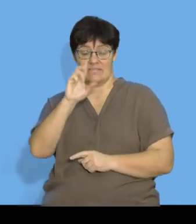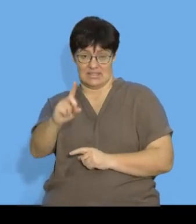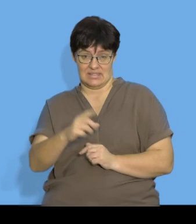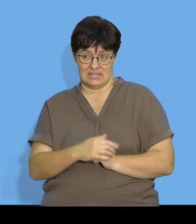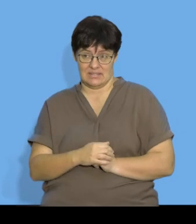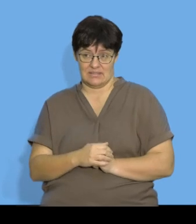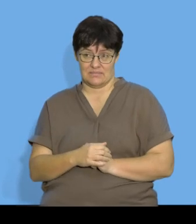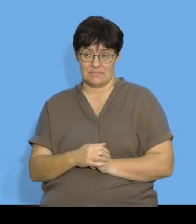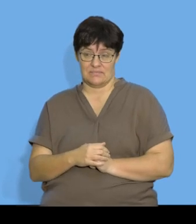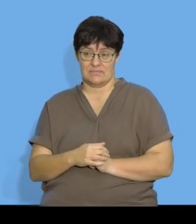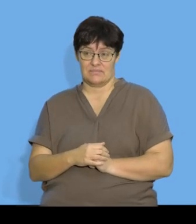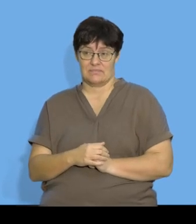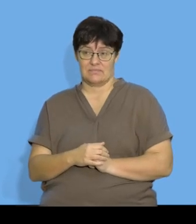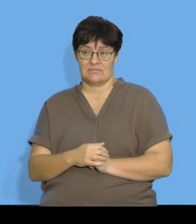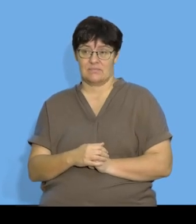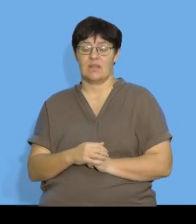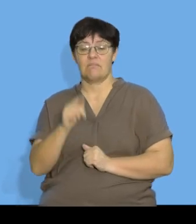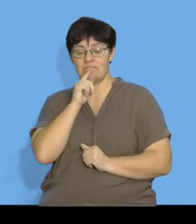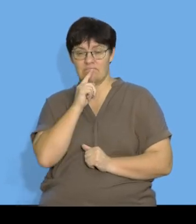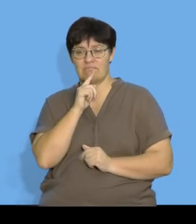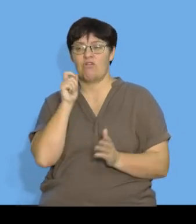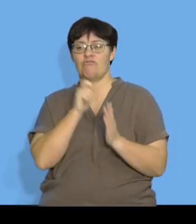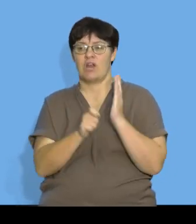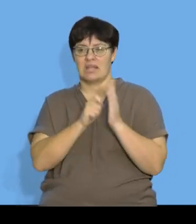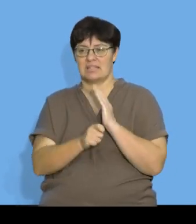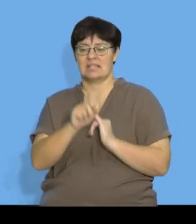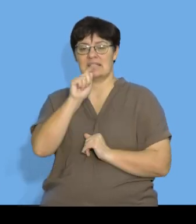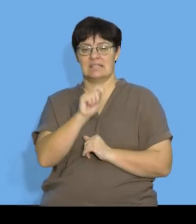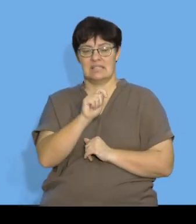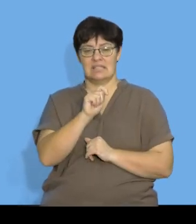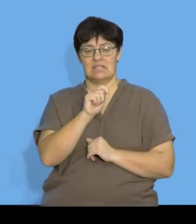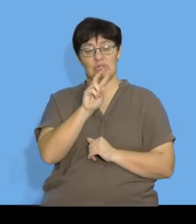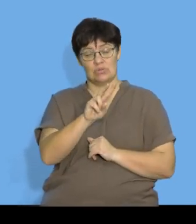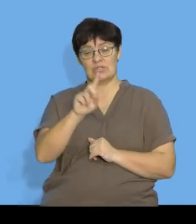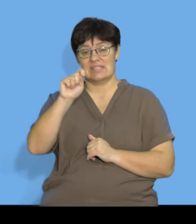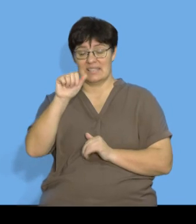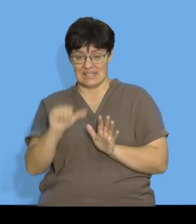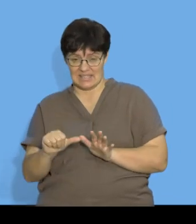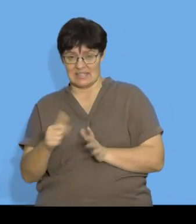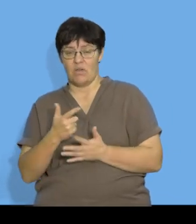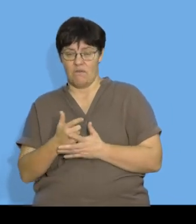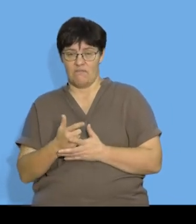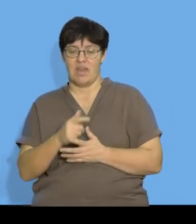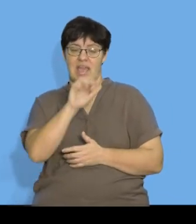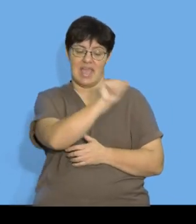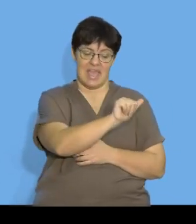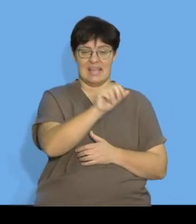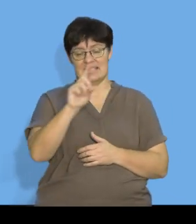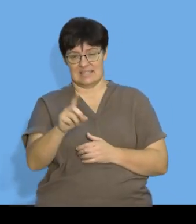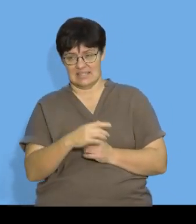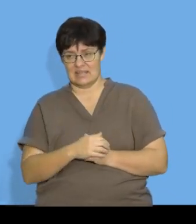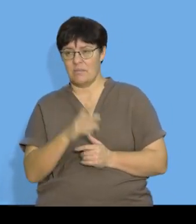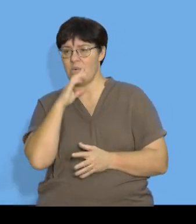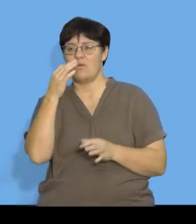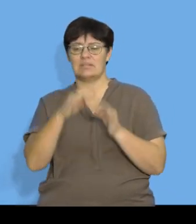so all I've done is I've now written t2 and t6 in terms of a and d if I simplify that